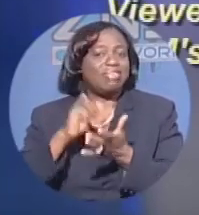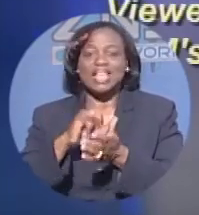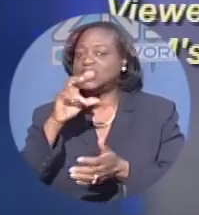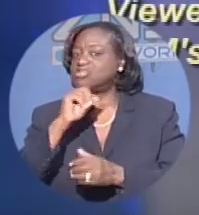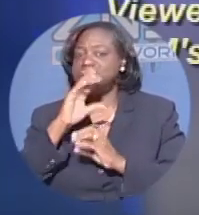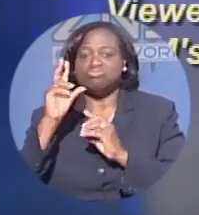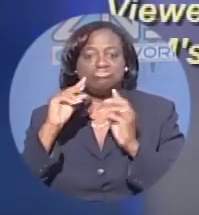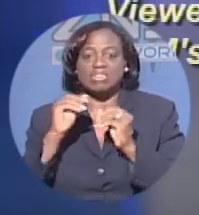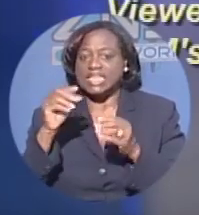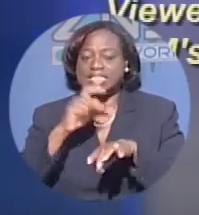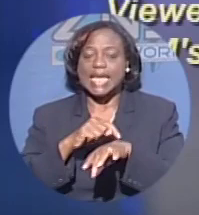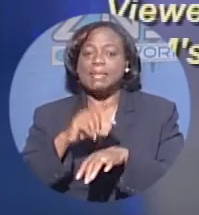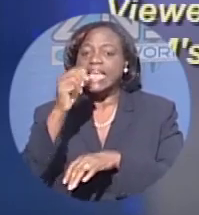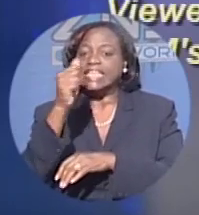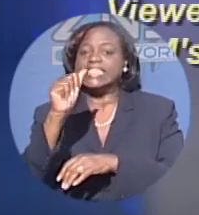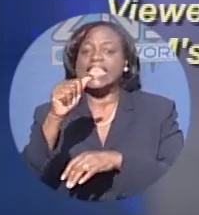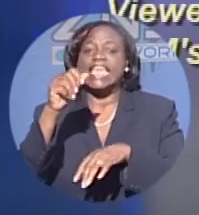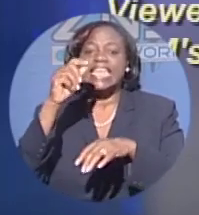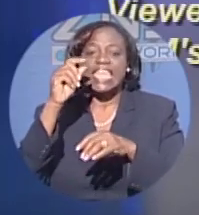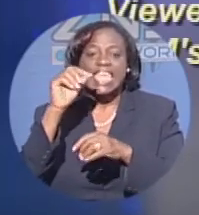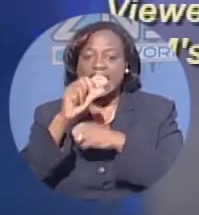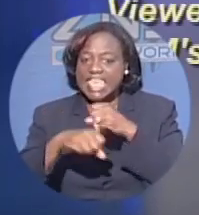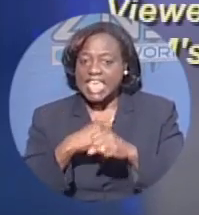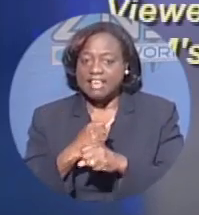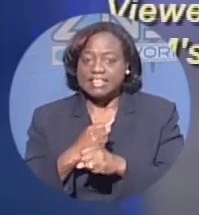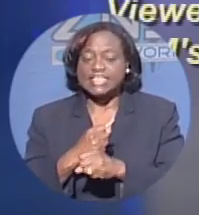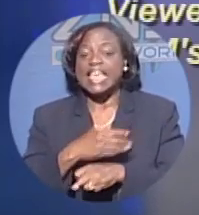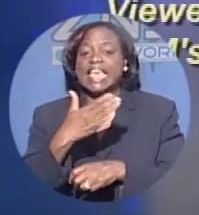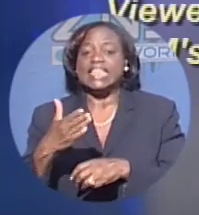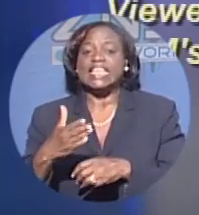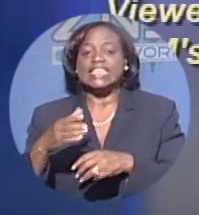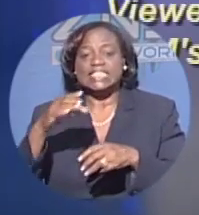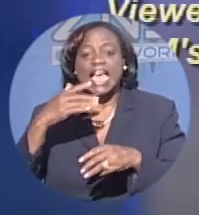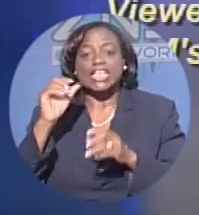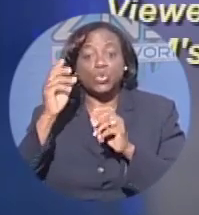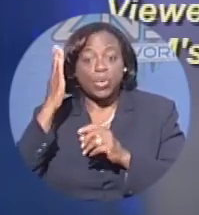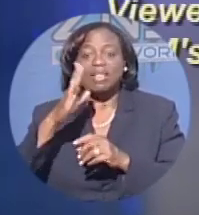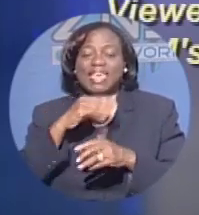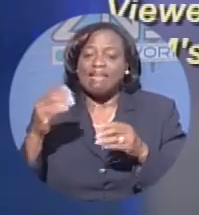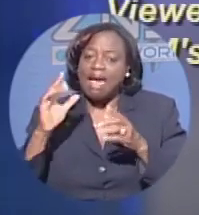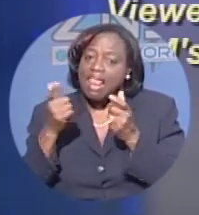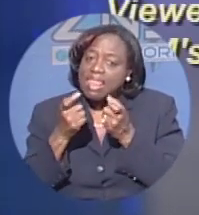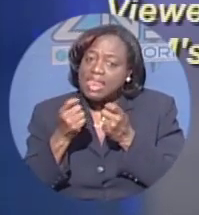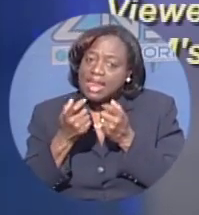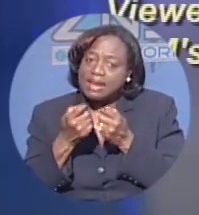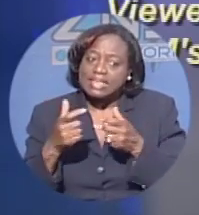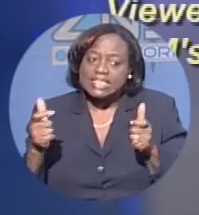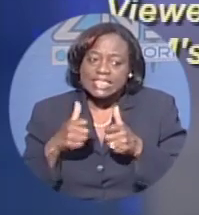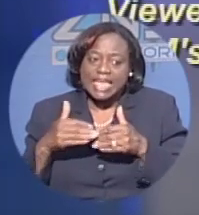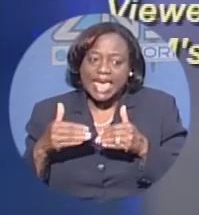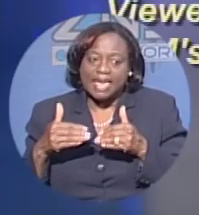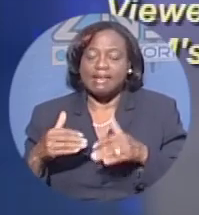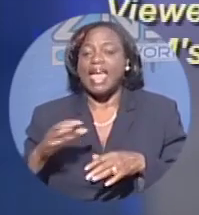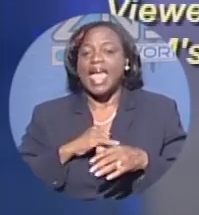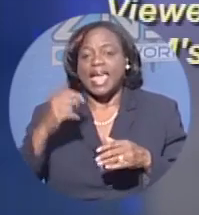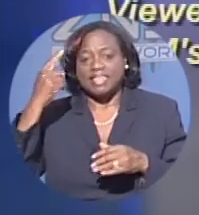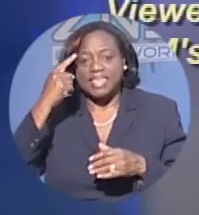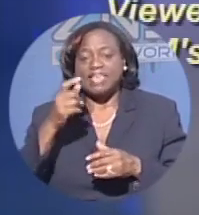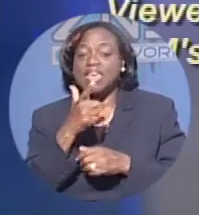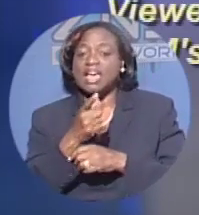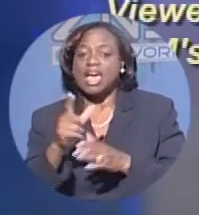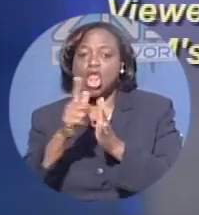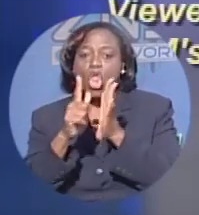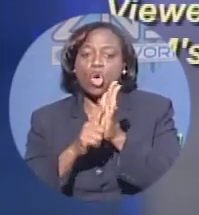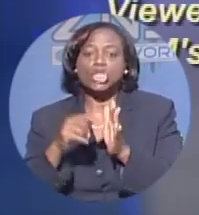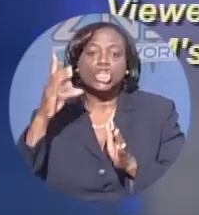10 years minimum. These guys will get a little scared. Rocky Arnett said, think the gun laws should be a lot stricter.